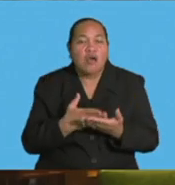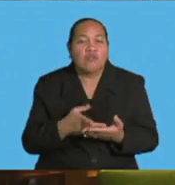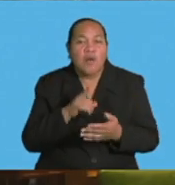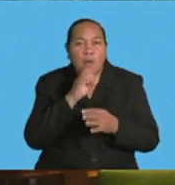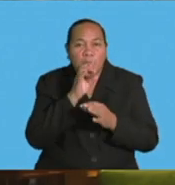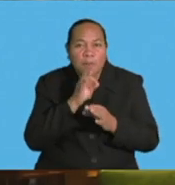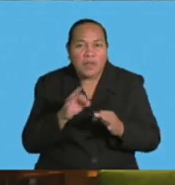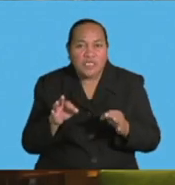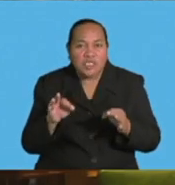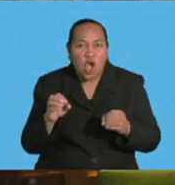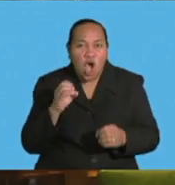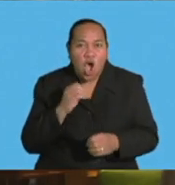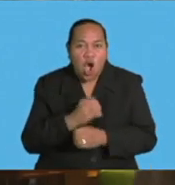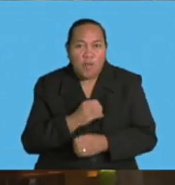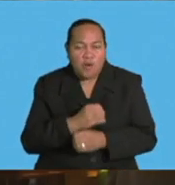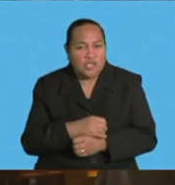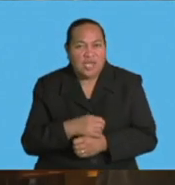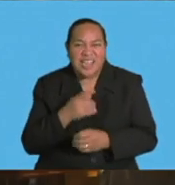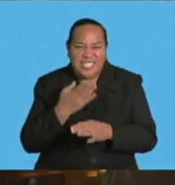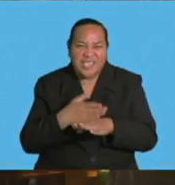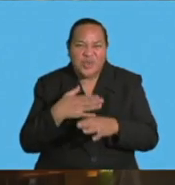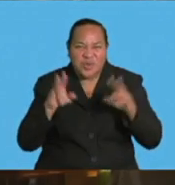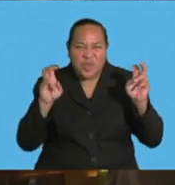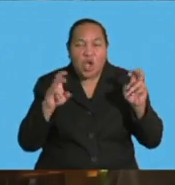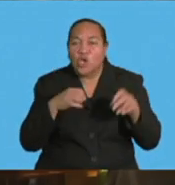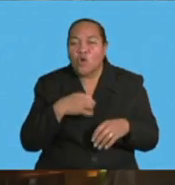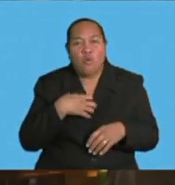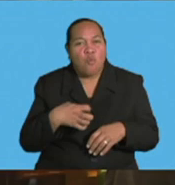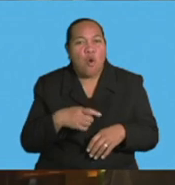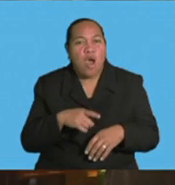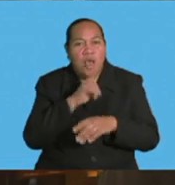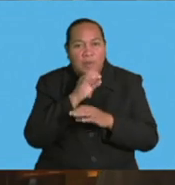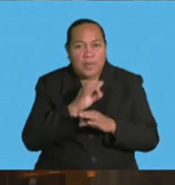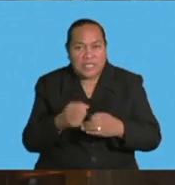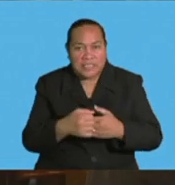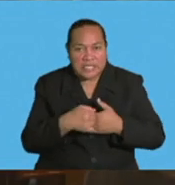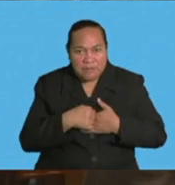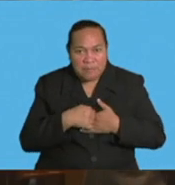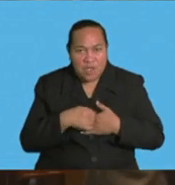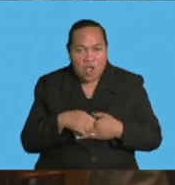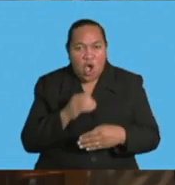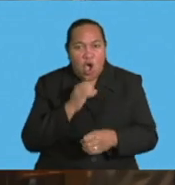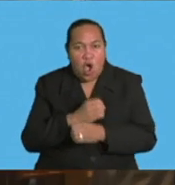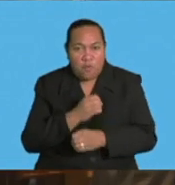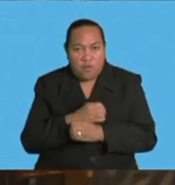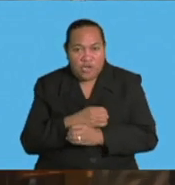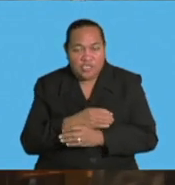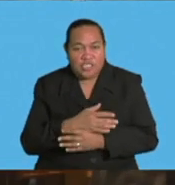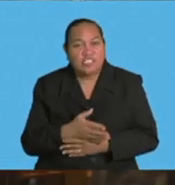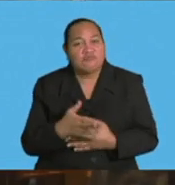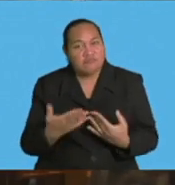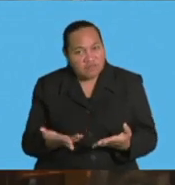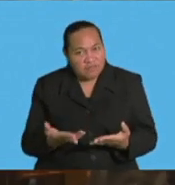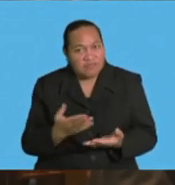terminology now. It's no longer peacekeeping operations, but peace operations. So that will be the